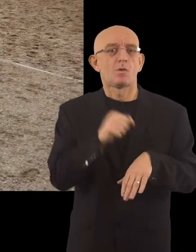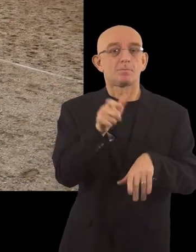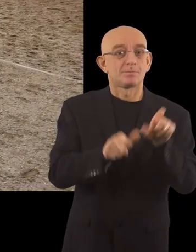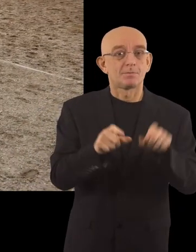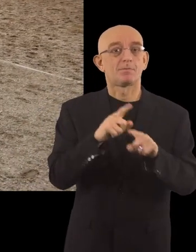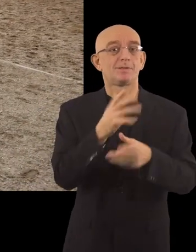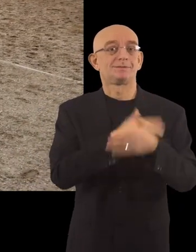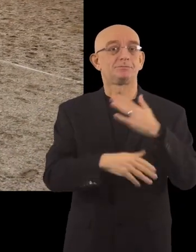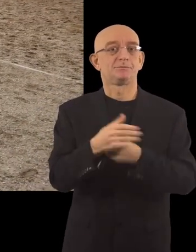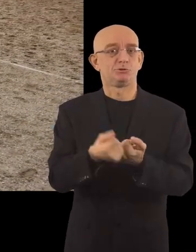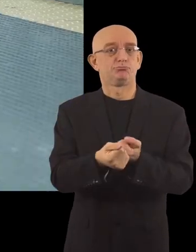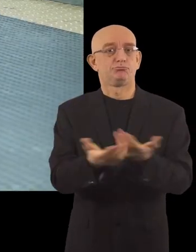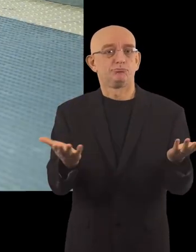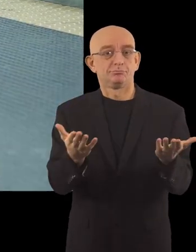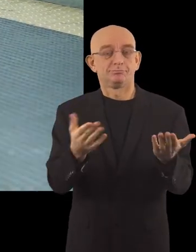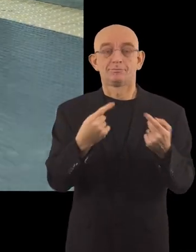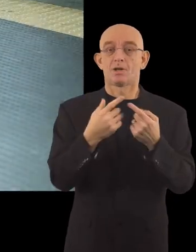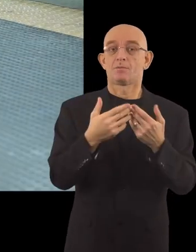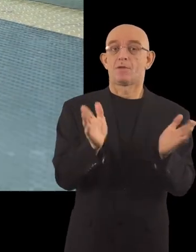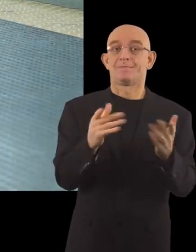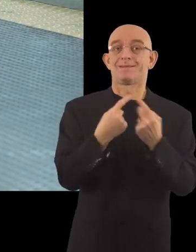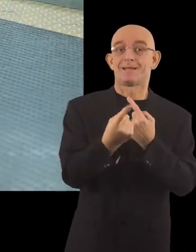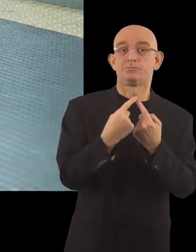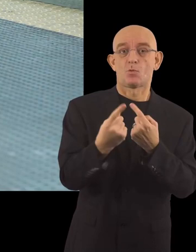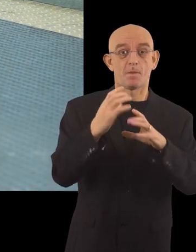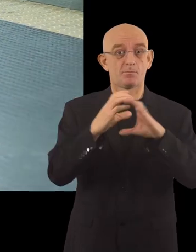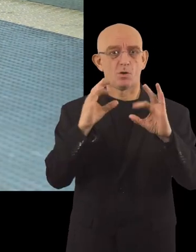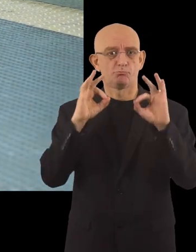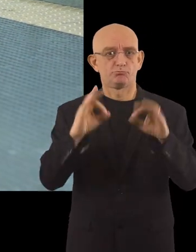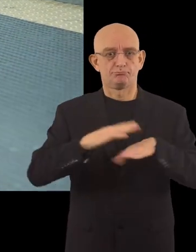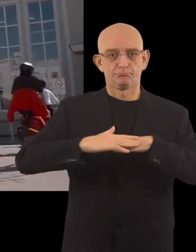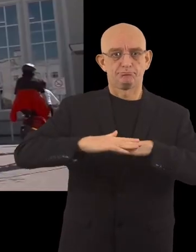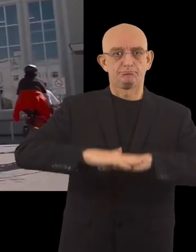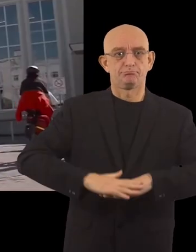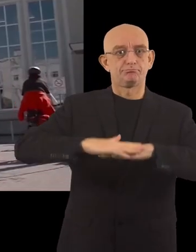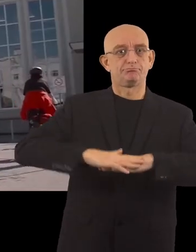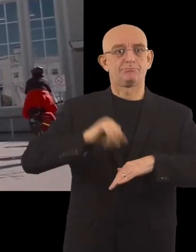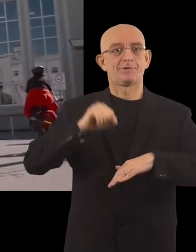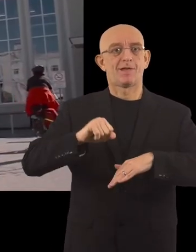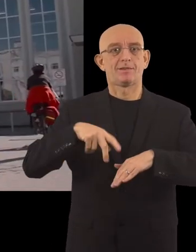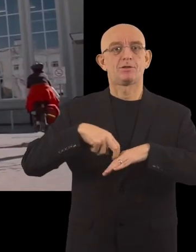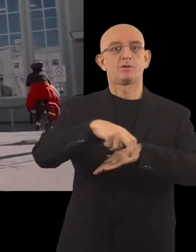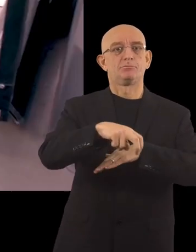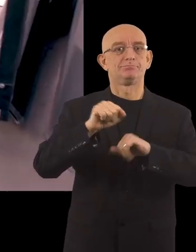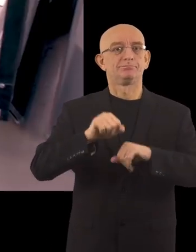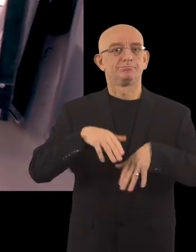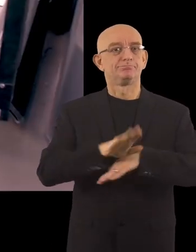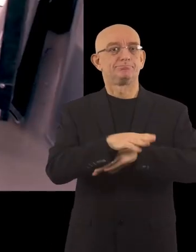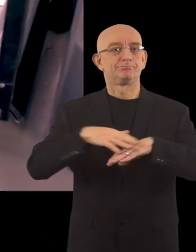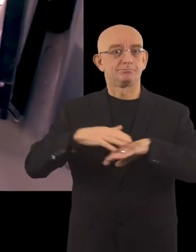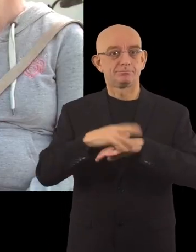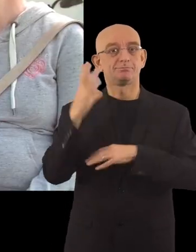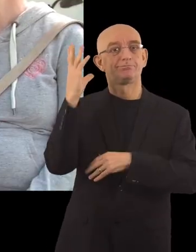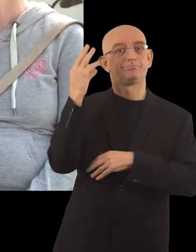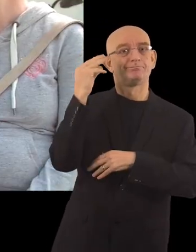disabilities. On public transport, all buses are now equipped with floors that can be lowered. Passenger